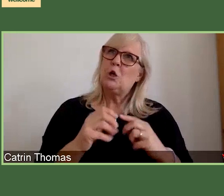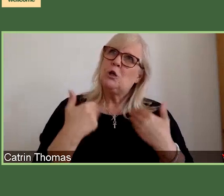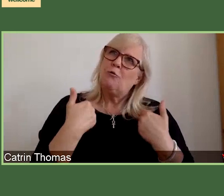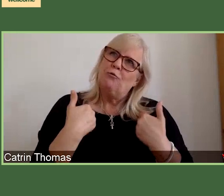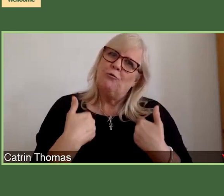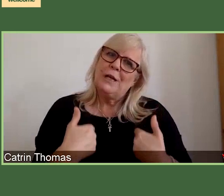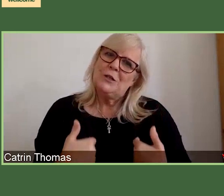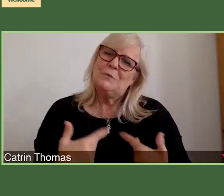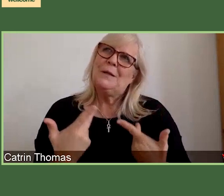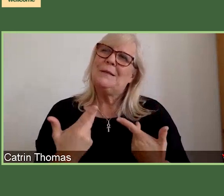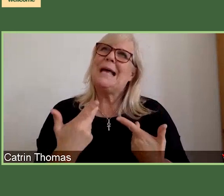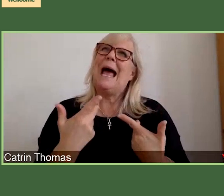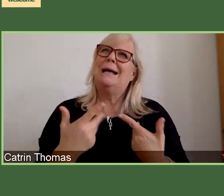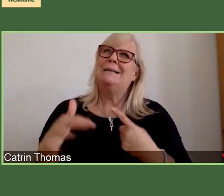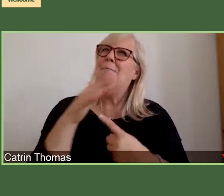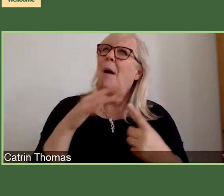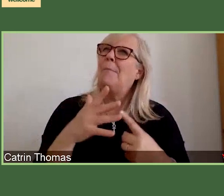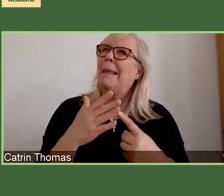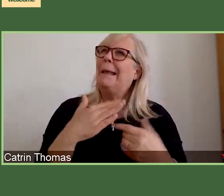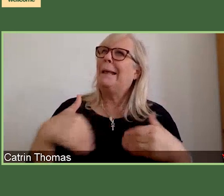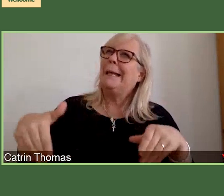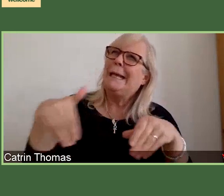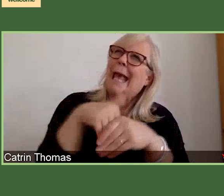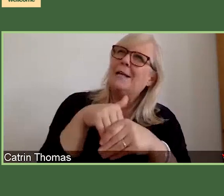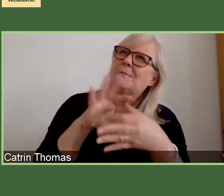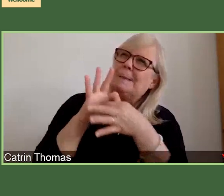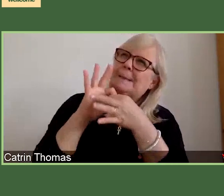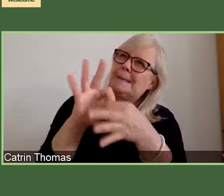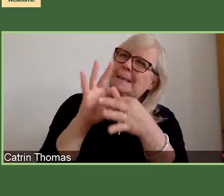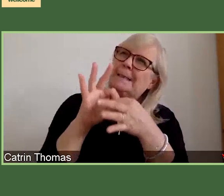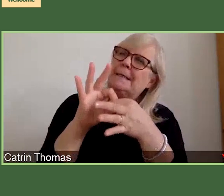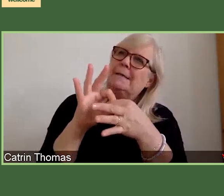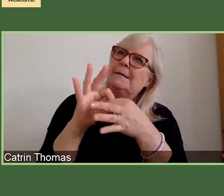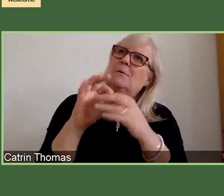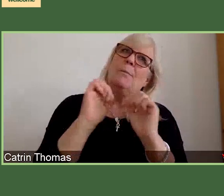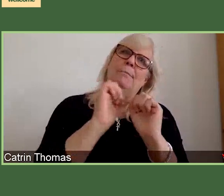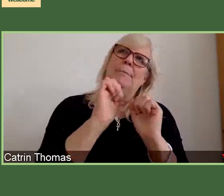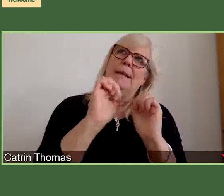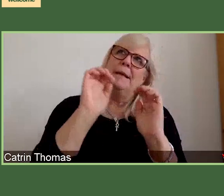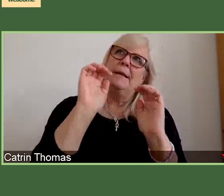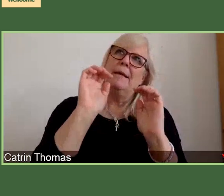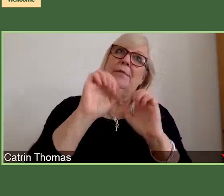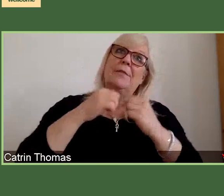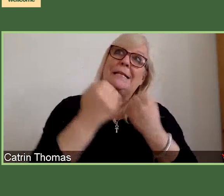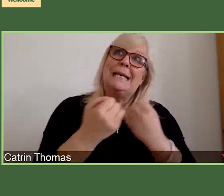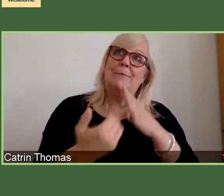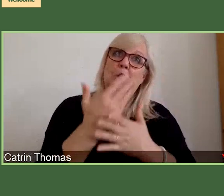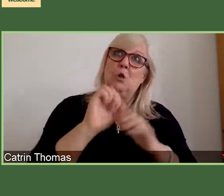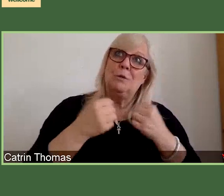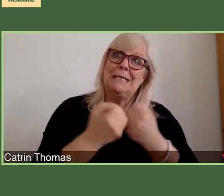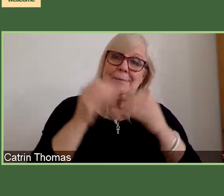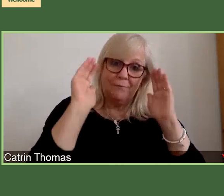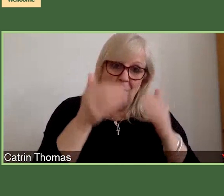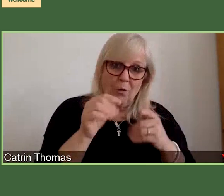of the work of this new team. And they will be looking to develop a plan to